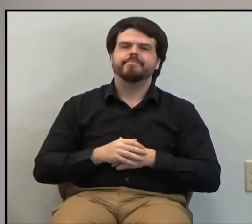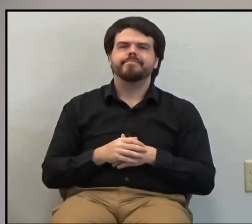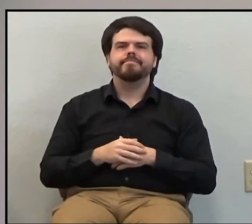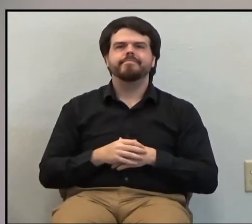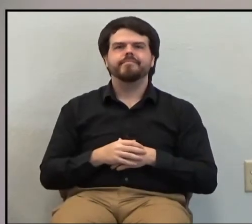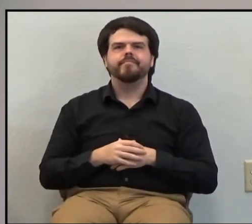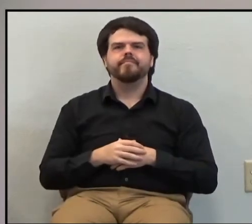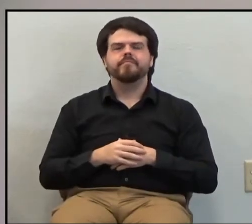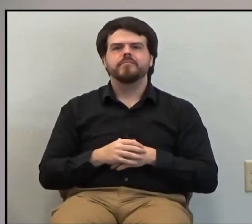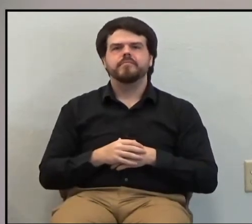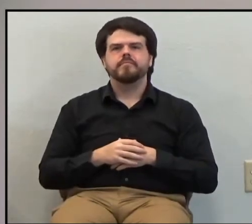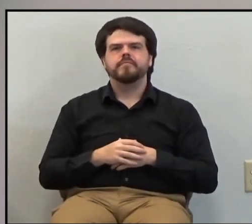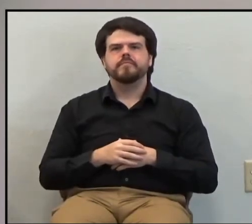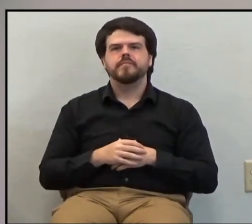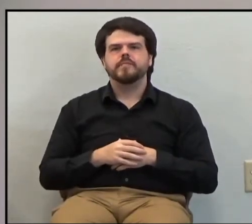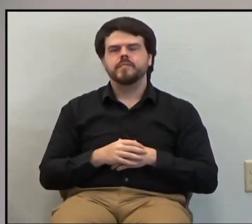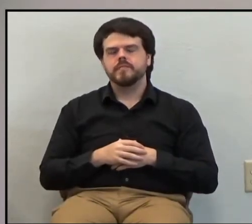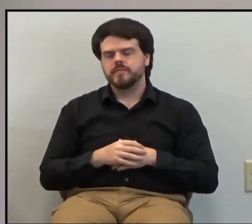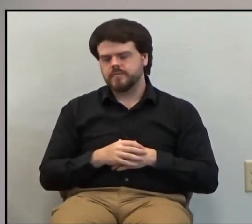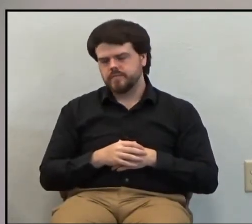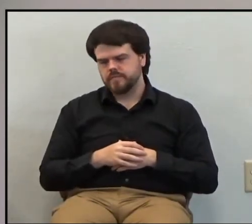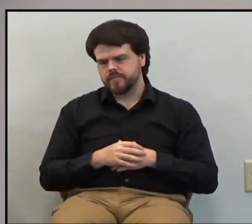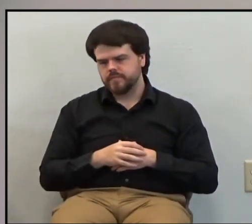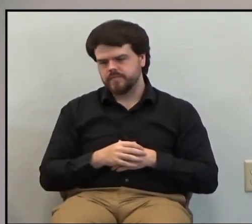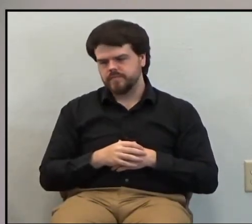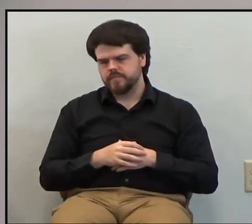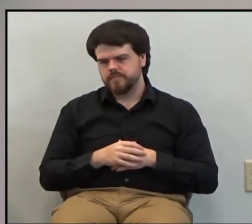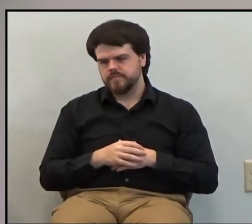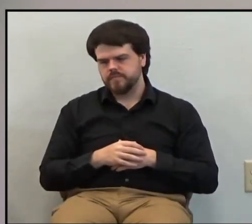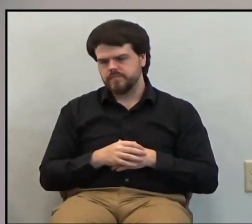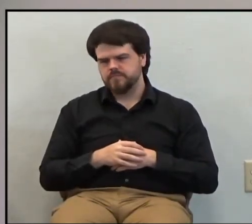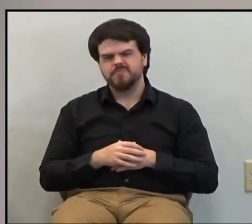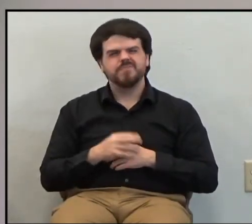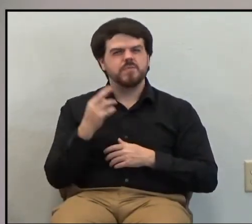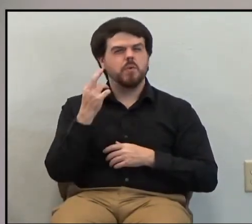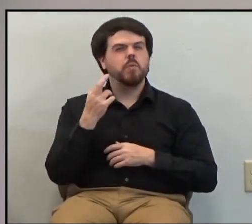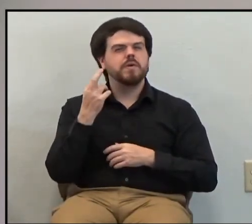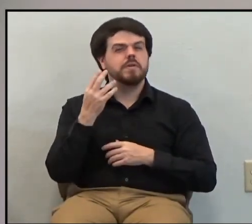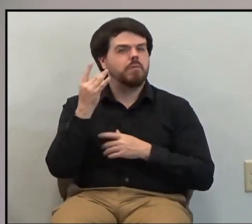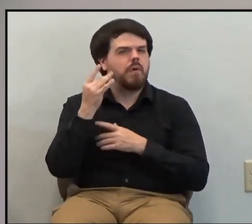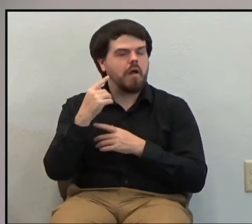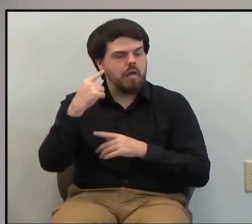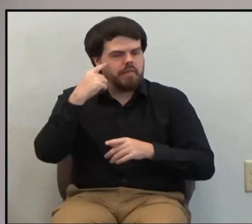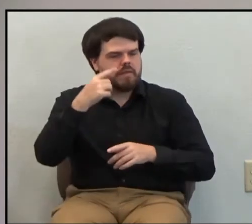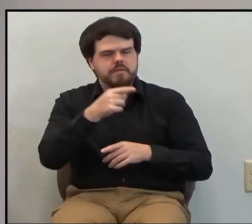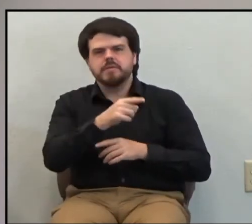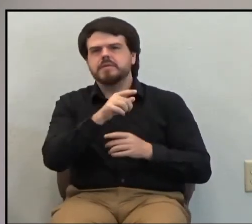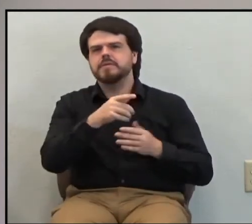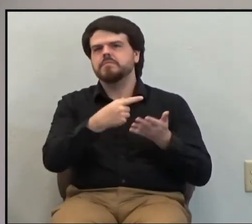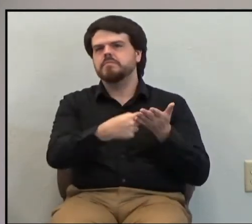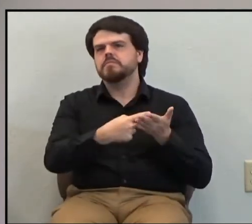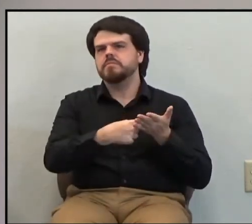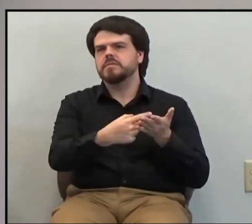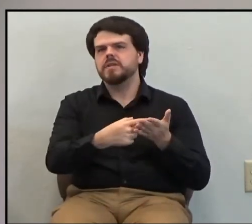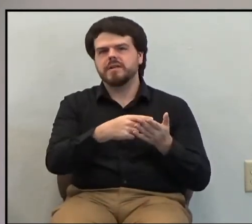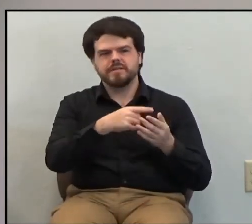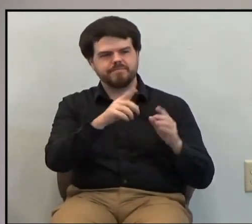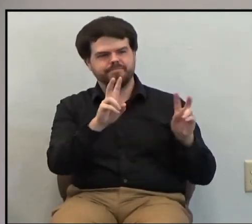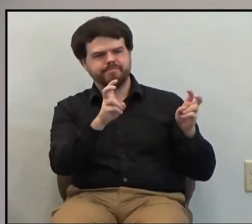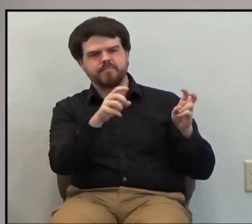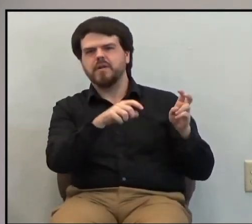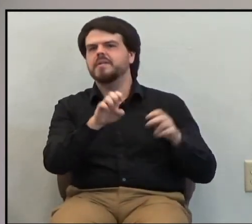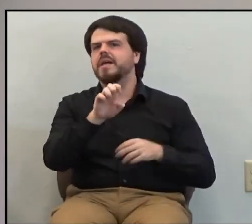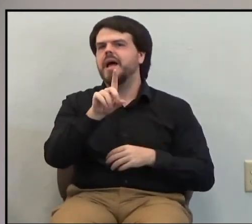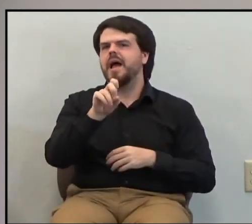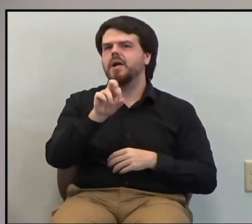So that's the reason why I say that it would be elders. They weren't doing their